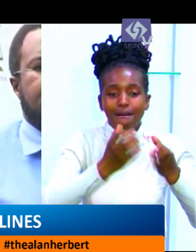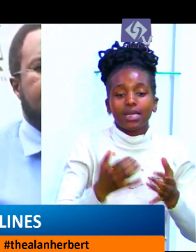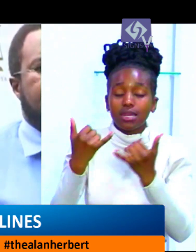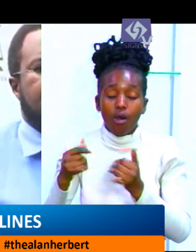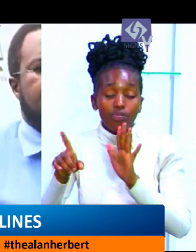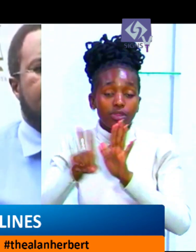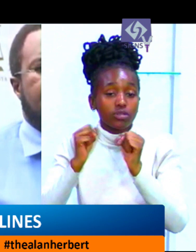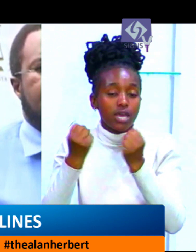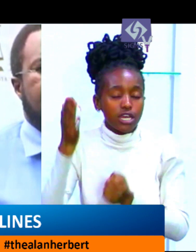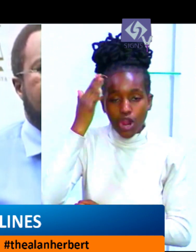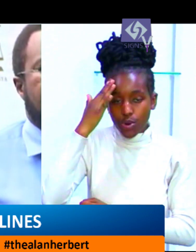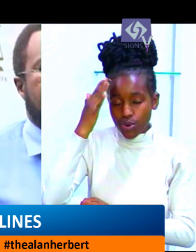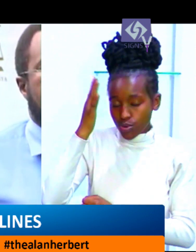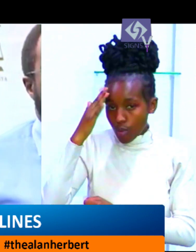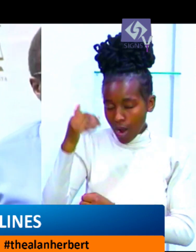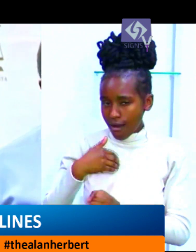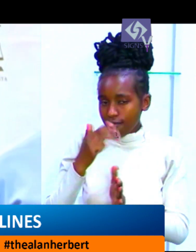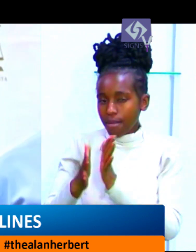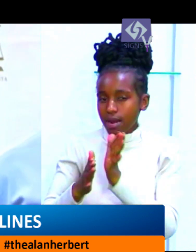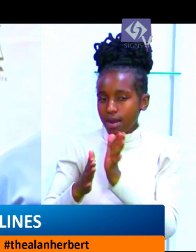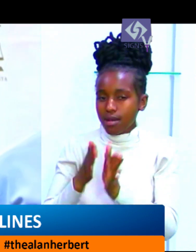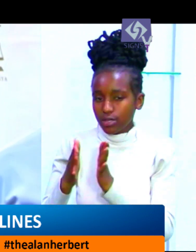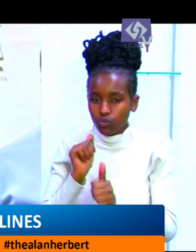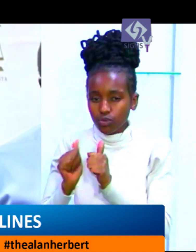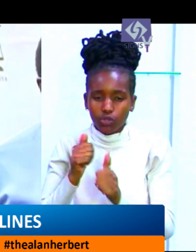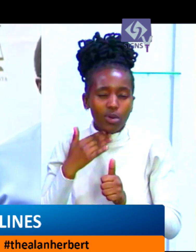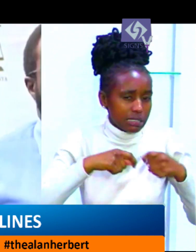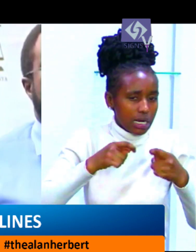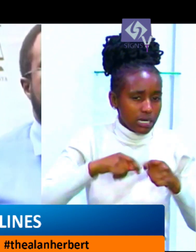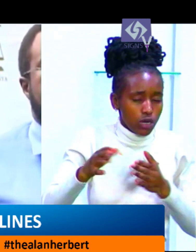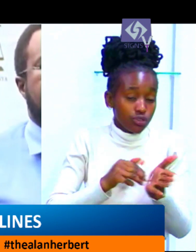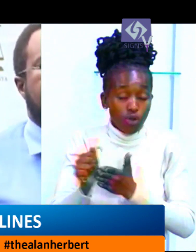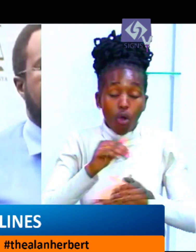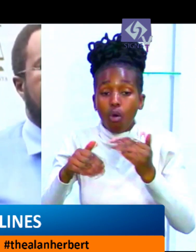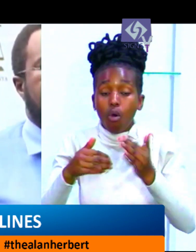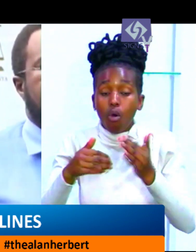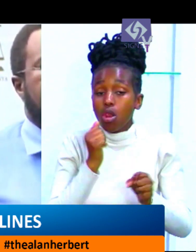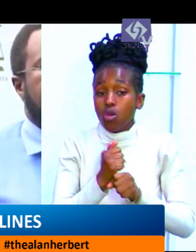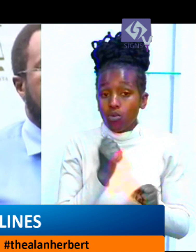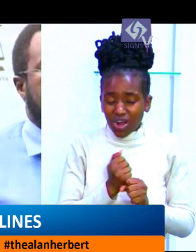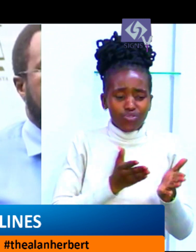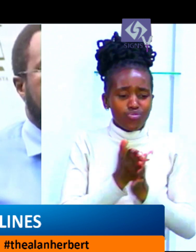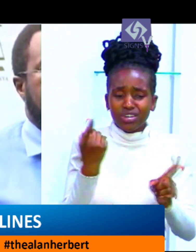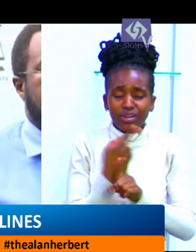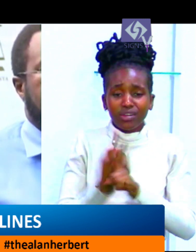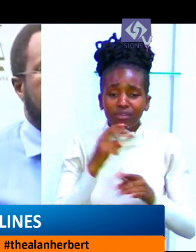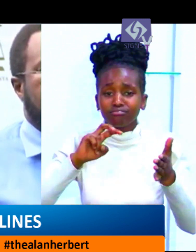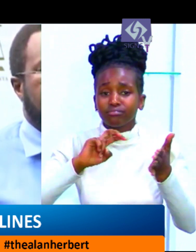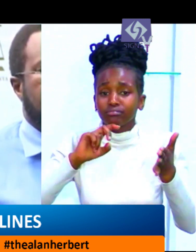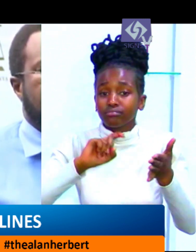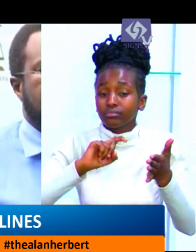The Law Society is also aware of the plans to cripple its operations through unwarranted